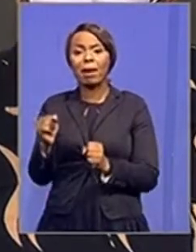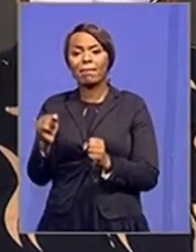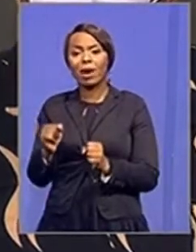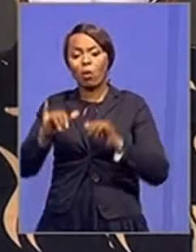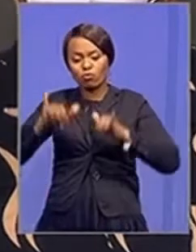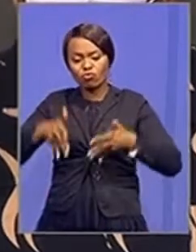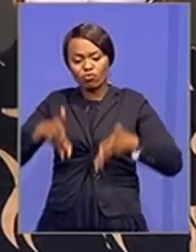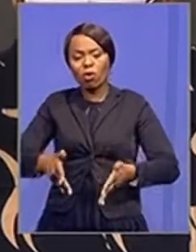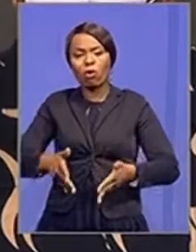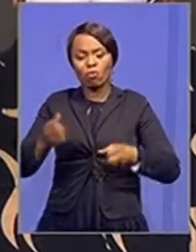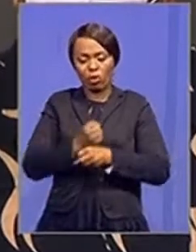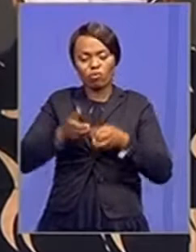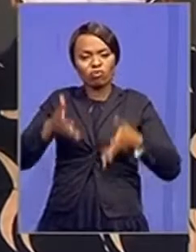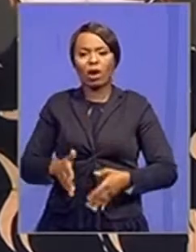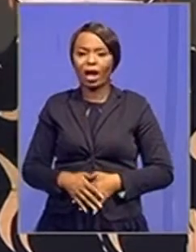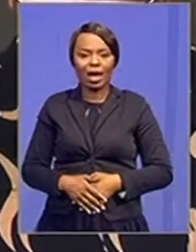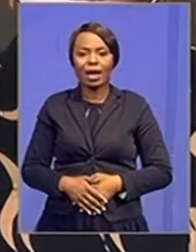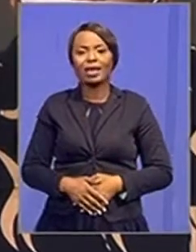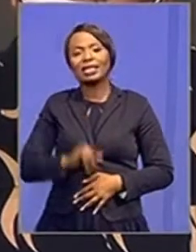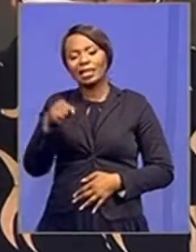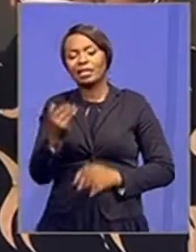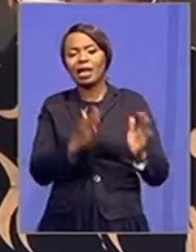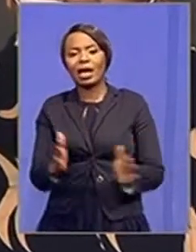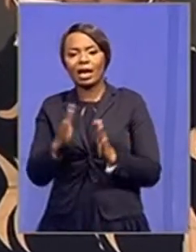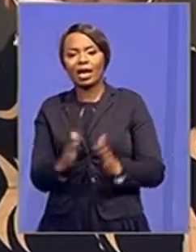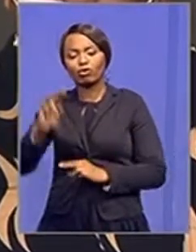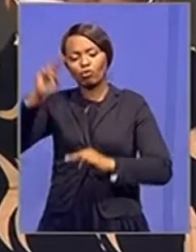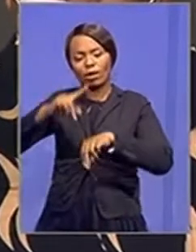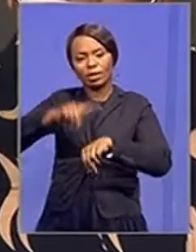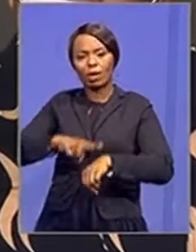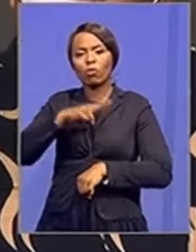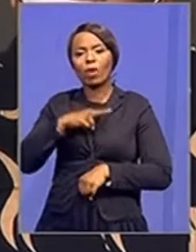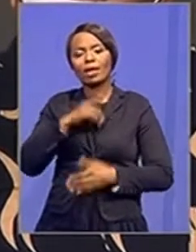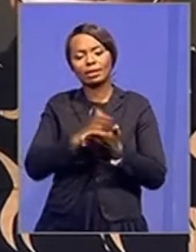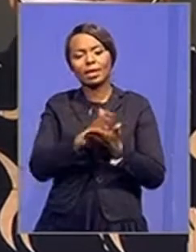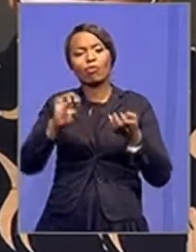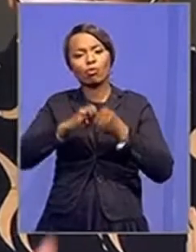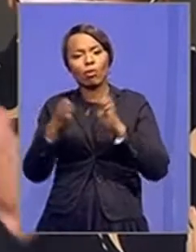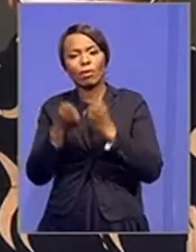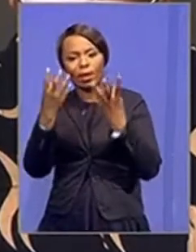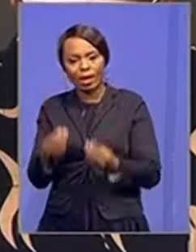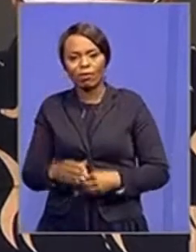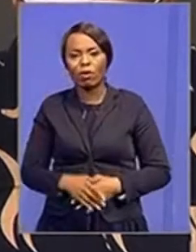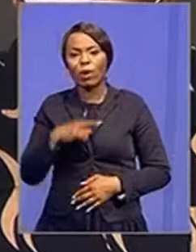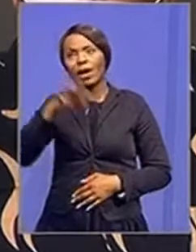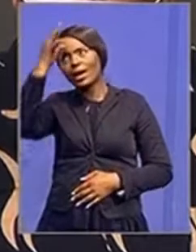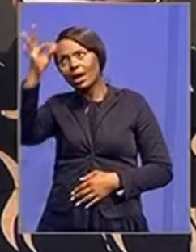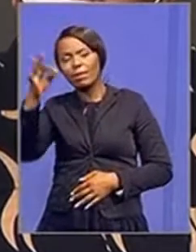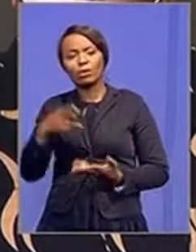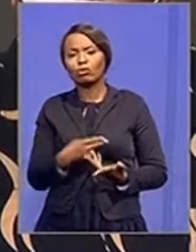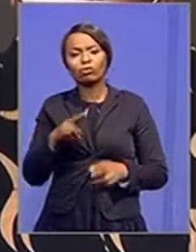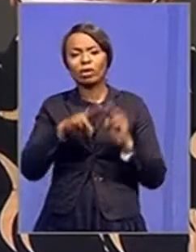certain challenges that are existing at this point in time. Government is committed to actually train such that we don't have to go to Cuba.